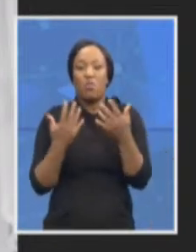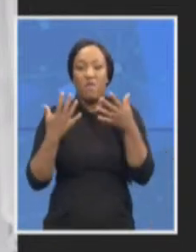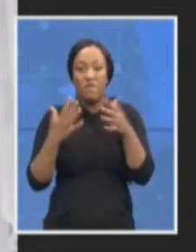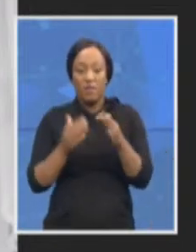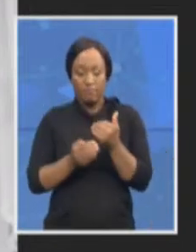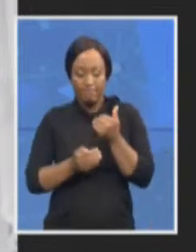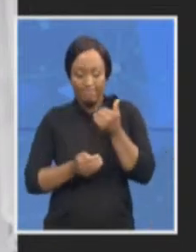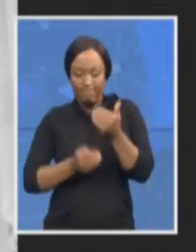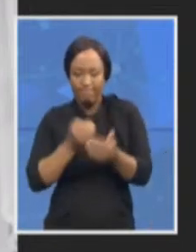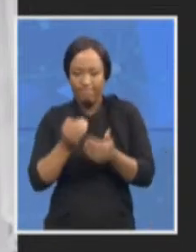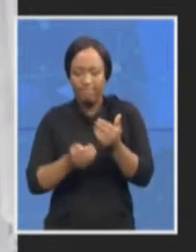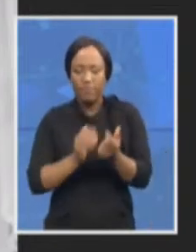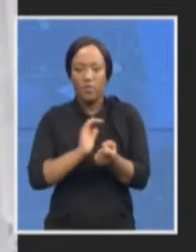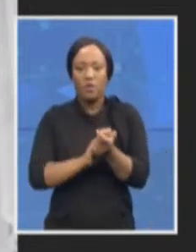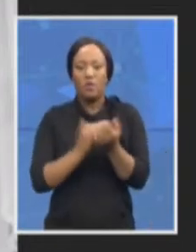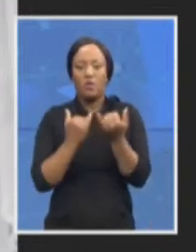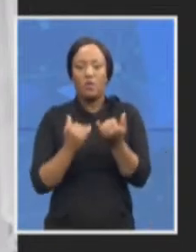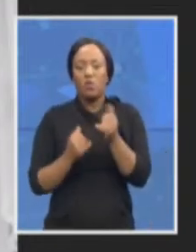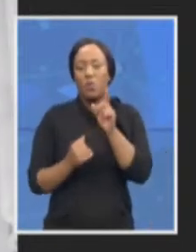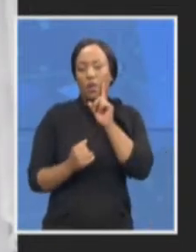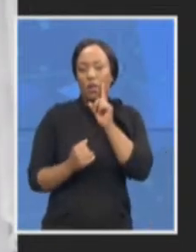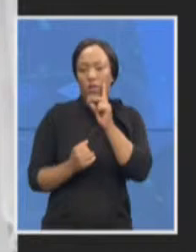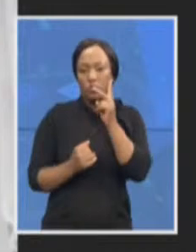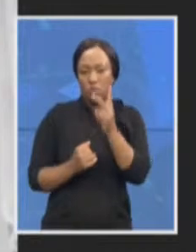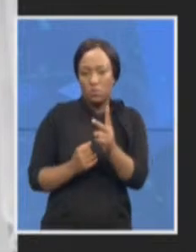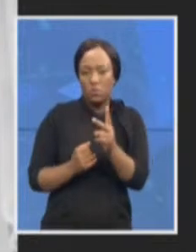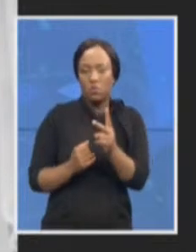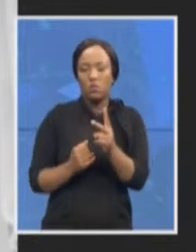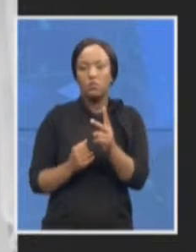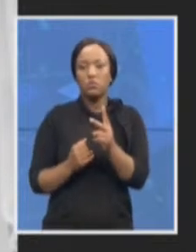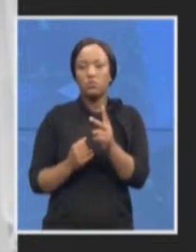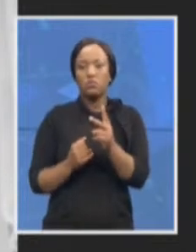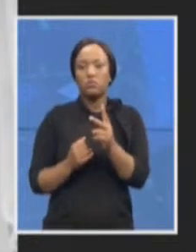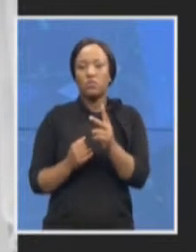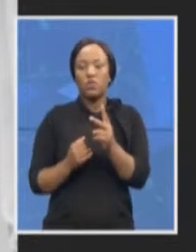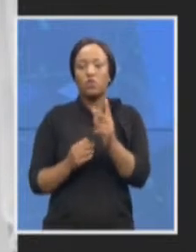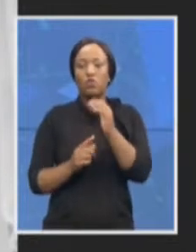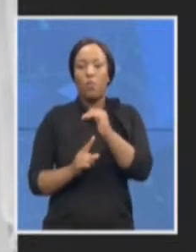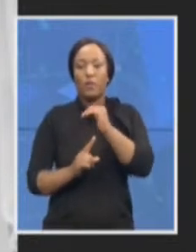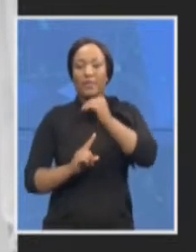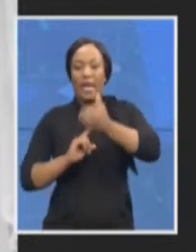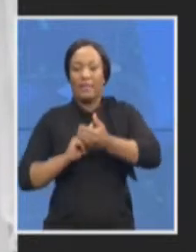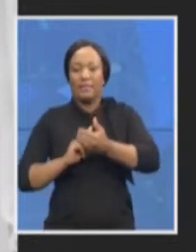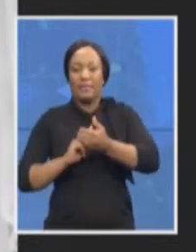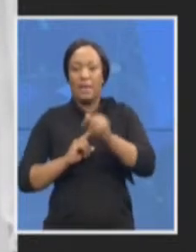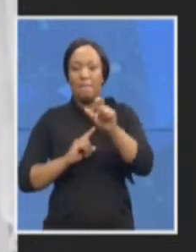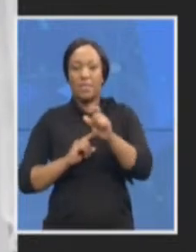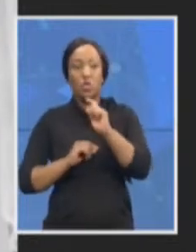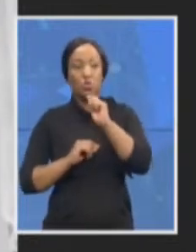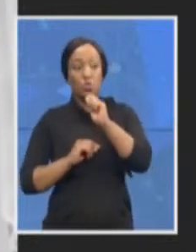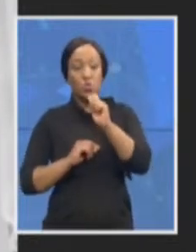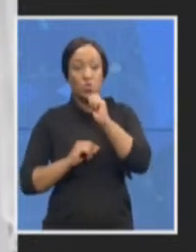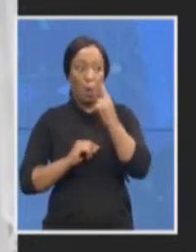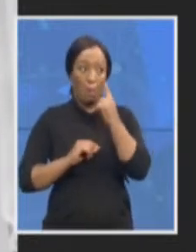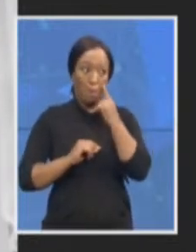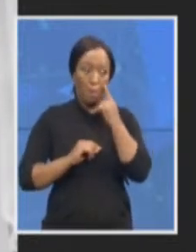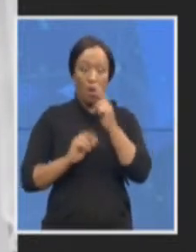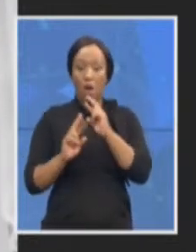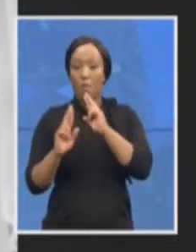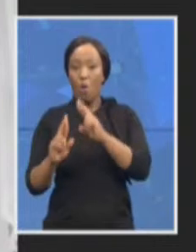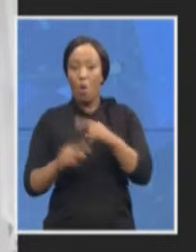at how we can be innovative about protecting genuine whistleblowers right now I'm going to ask